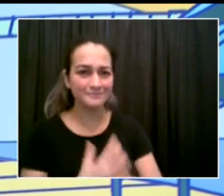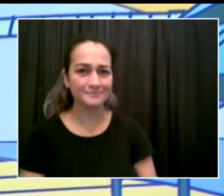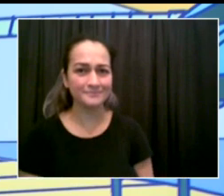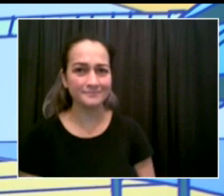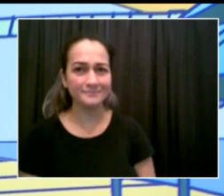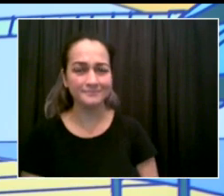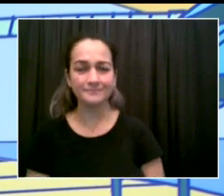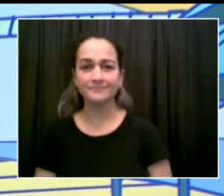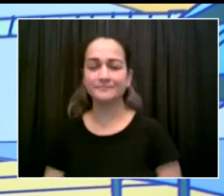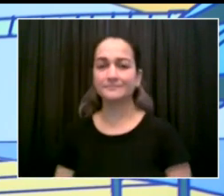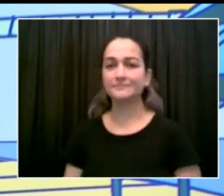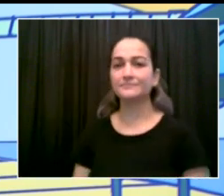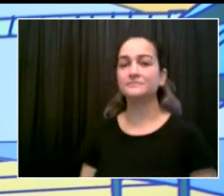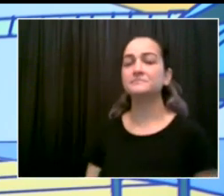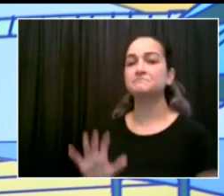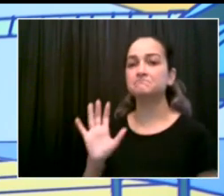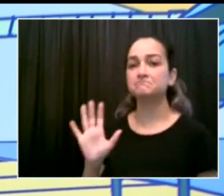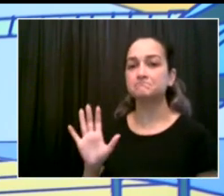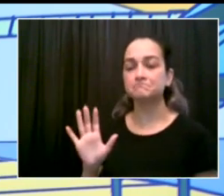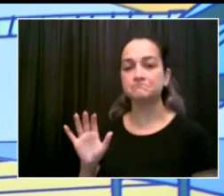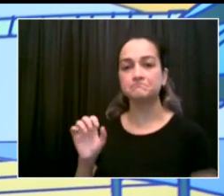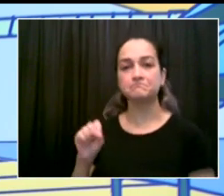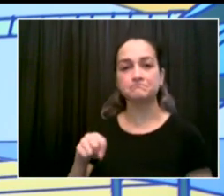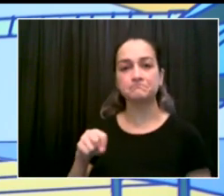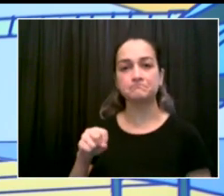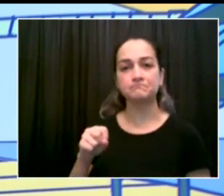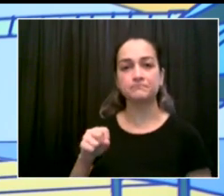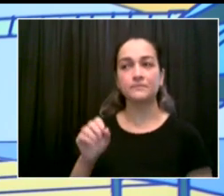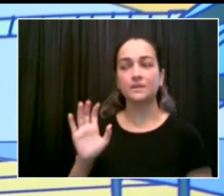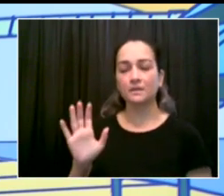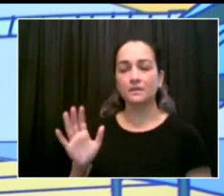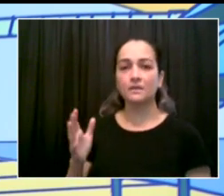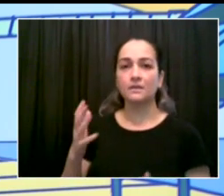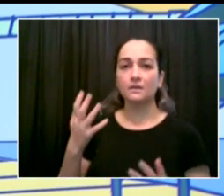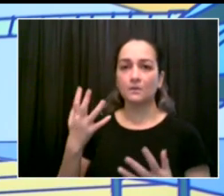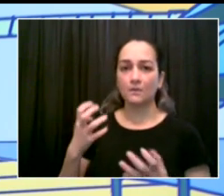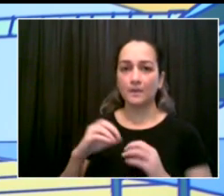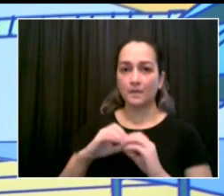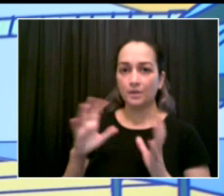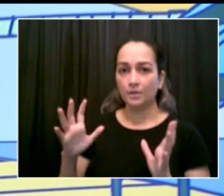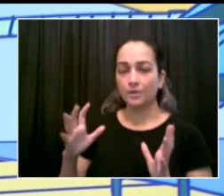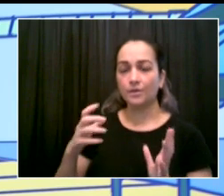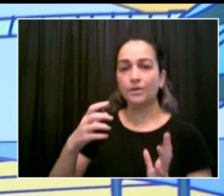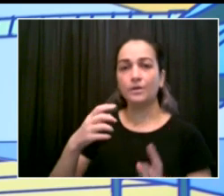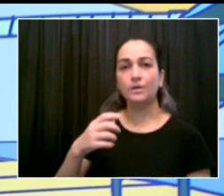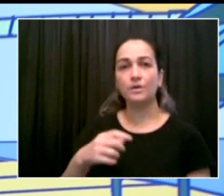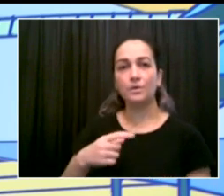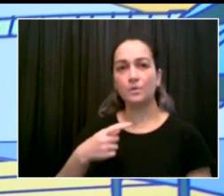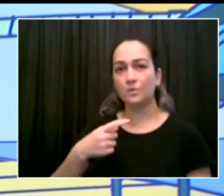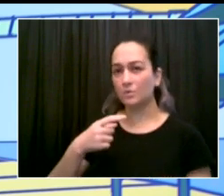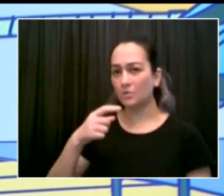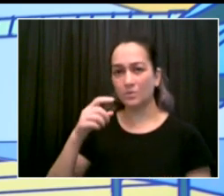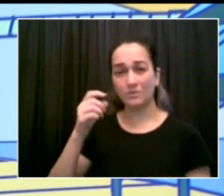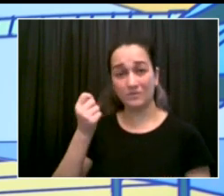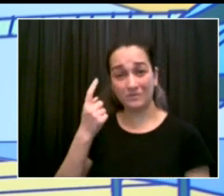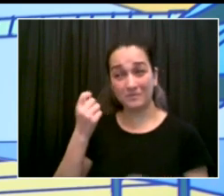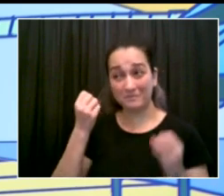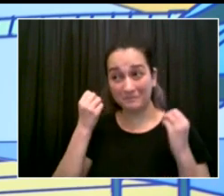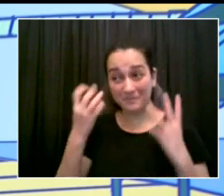different reality than last year. Do not expect a lot of building closures based on everything we're seeing now.